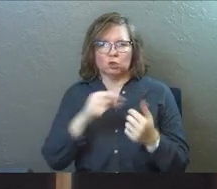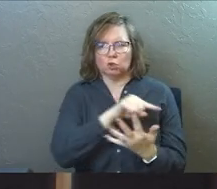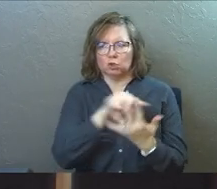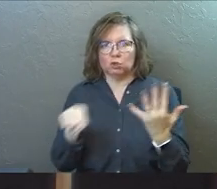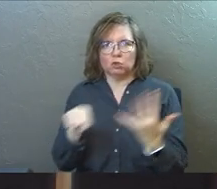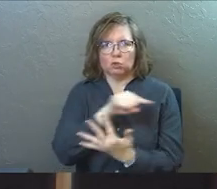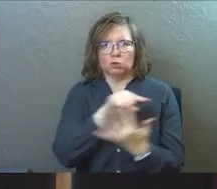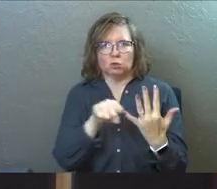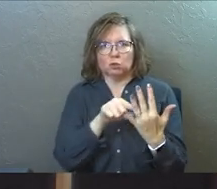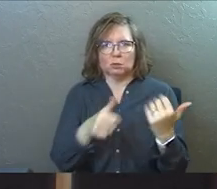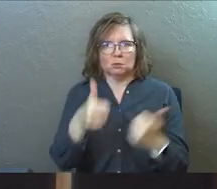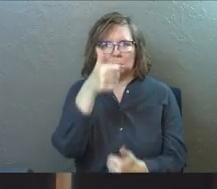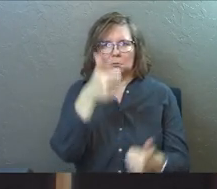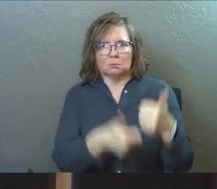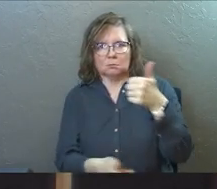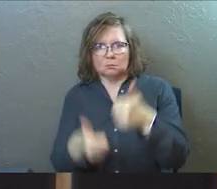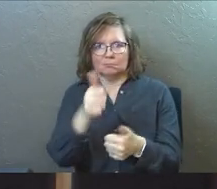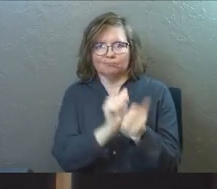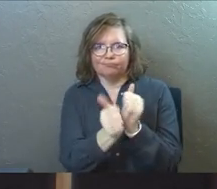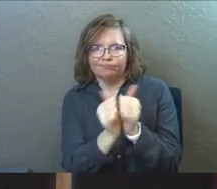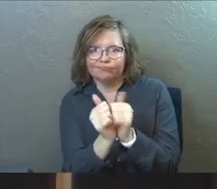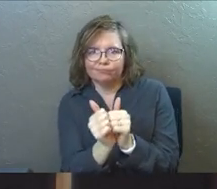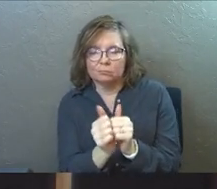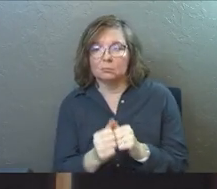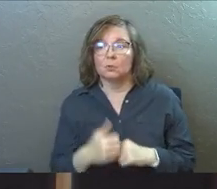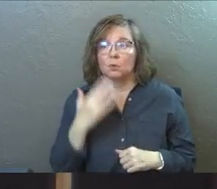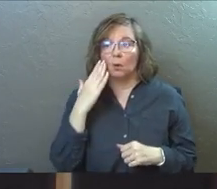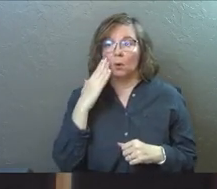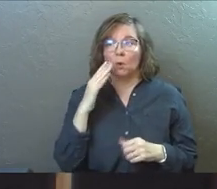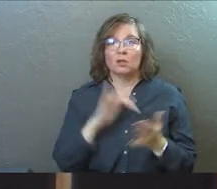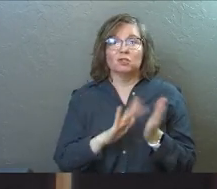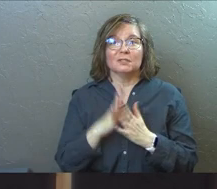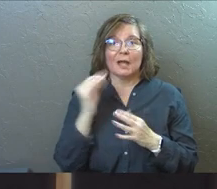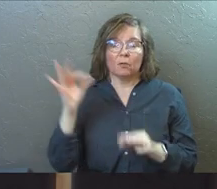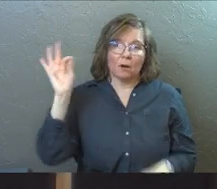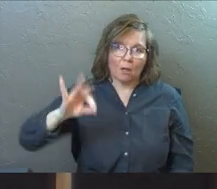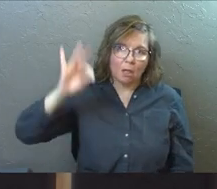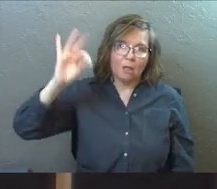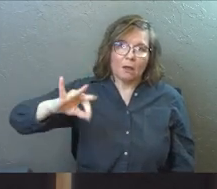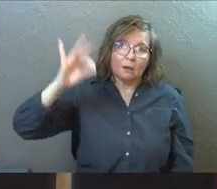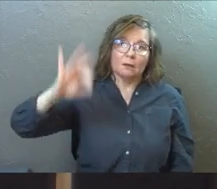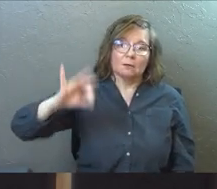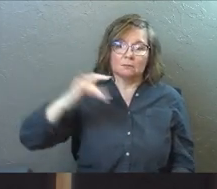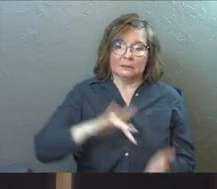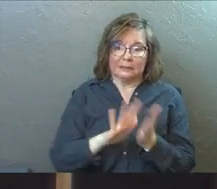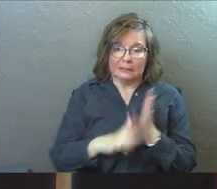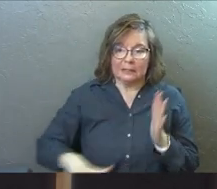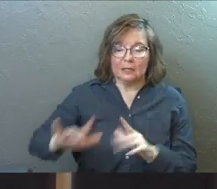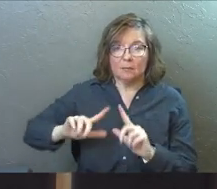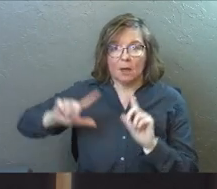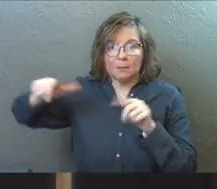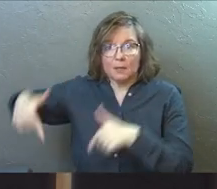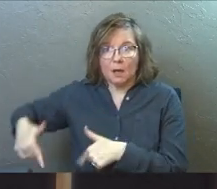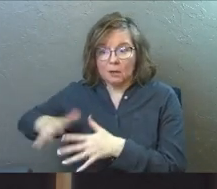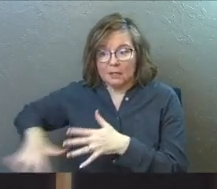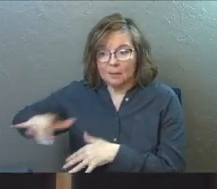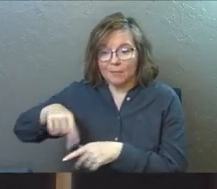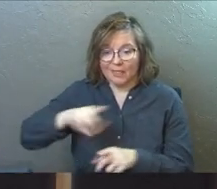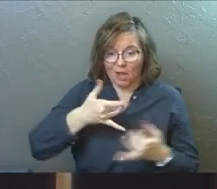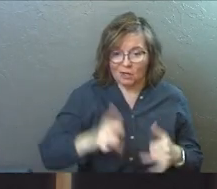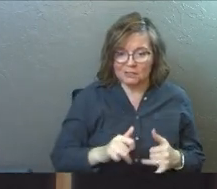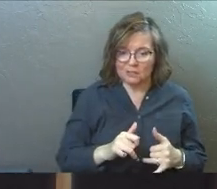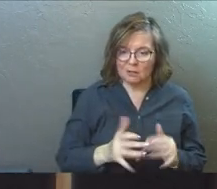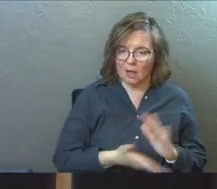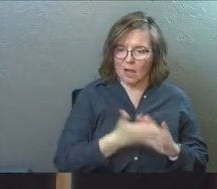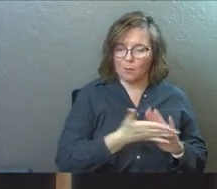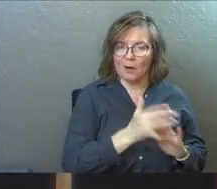If you've read the gospels before, you know this theme. Even though Jesus is out there preaching the kingdom of God, the upside down kingdom, they are